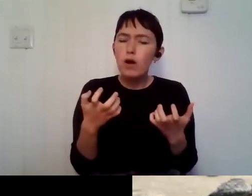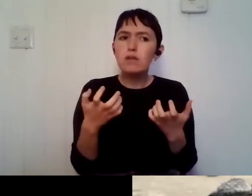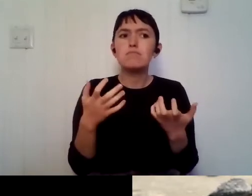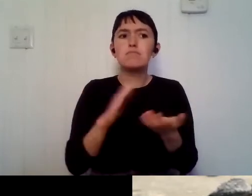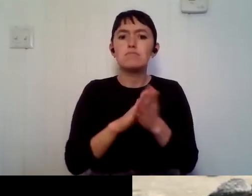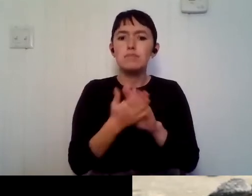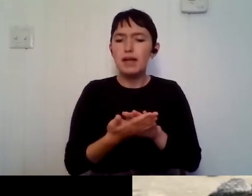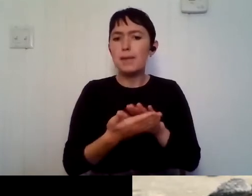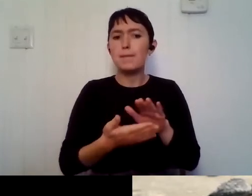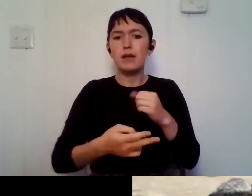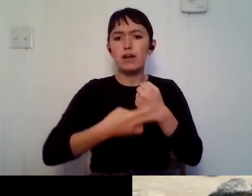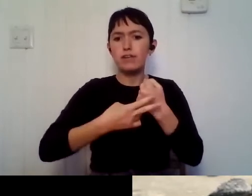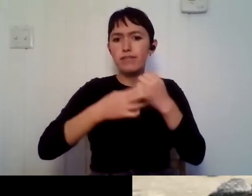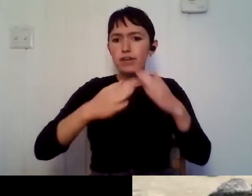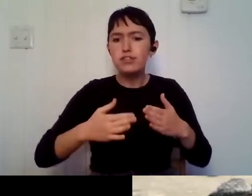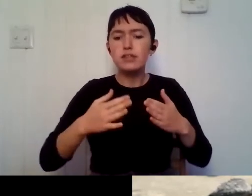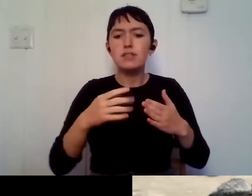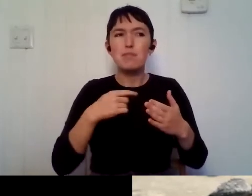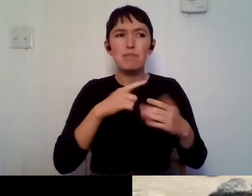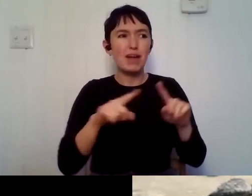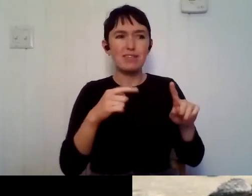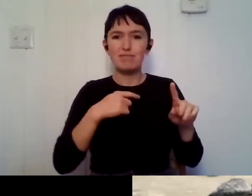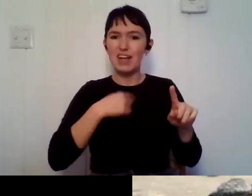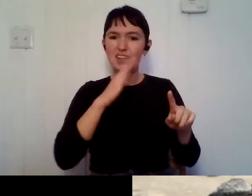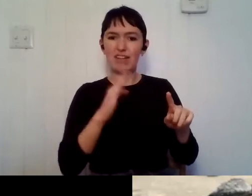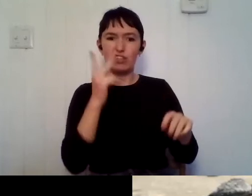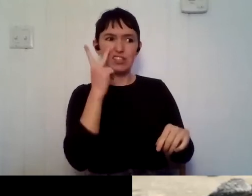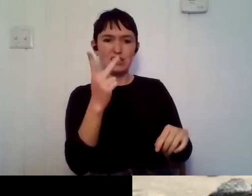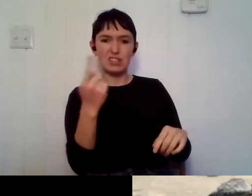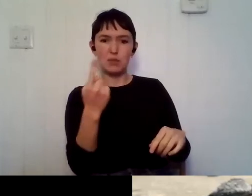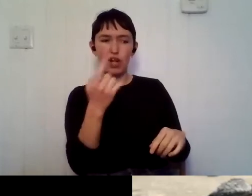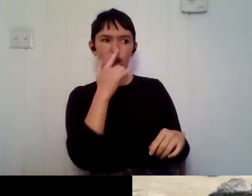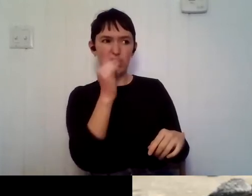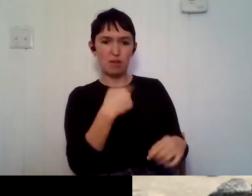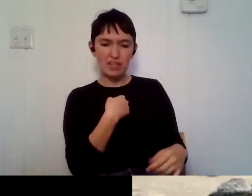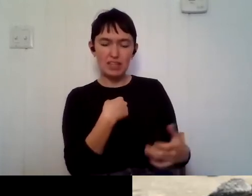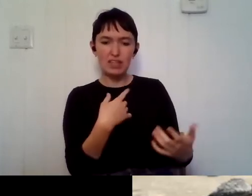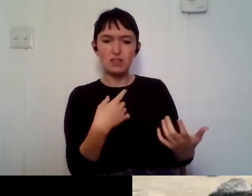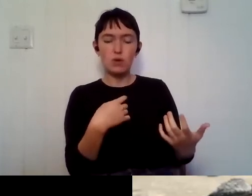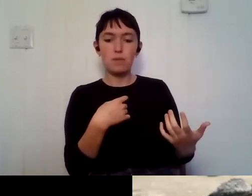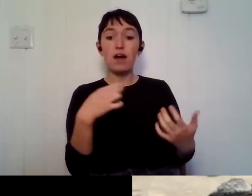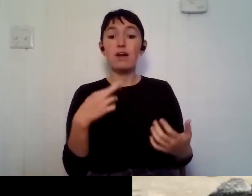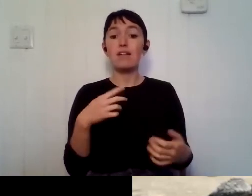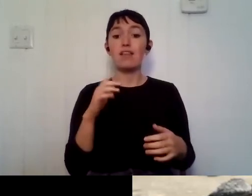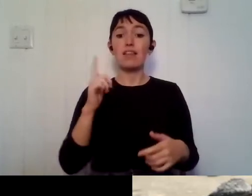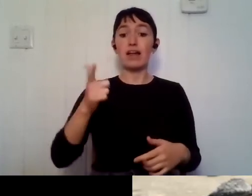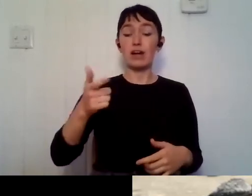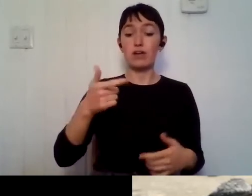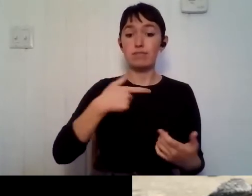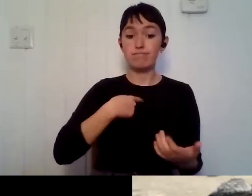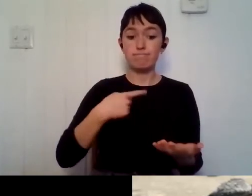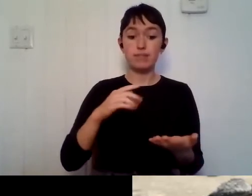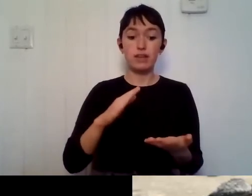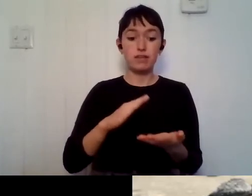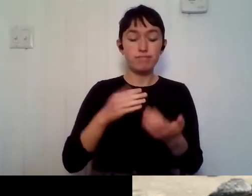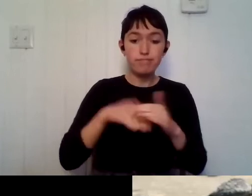a long time, like I said, I I was going to be a vet and then I got to college, um, and realized I didn't want to be a vet, um, because of